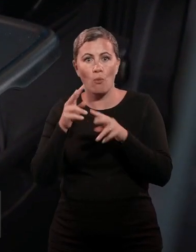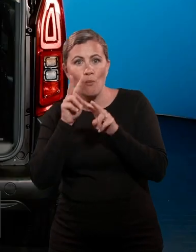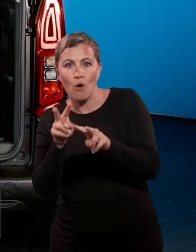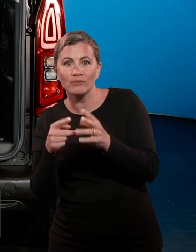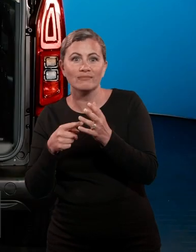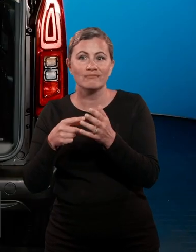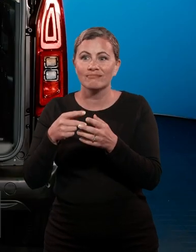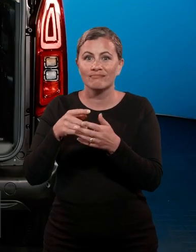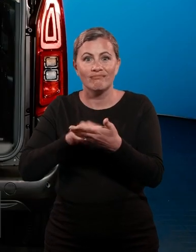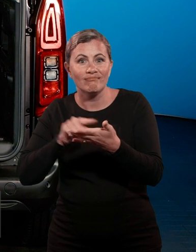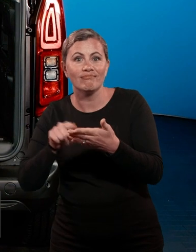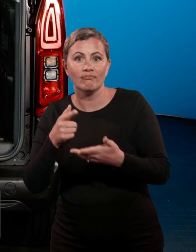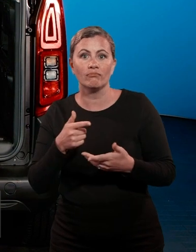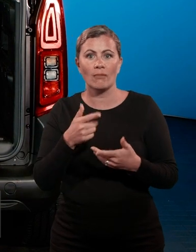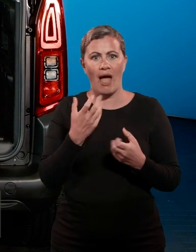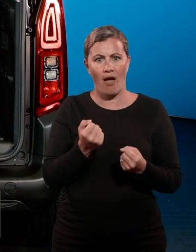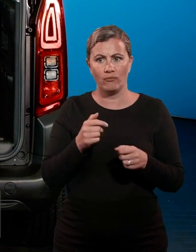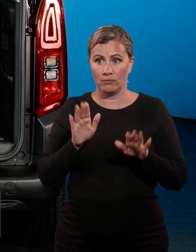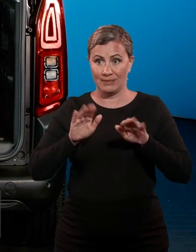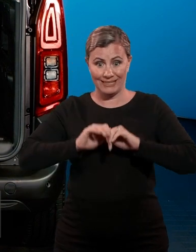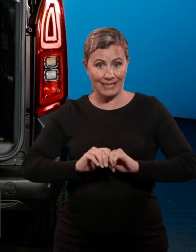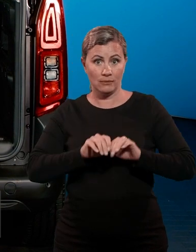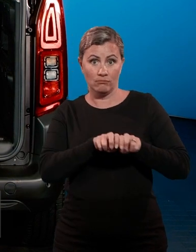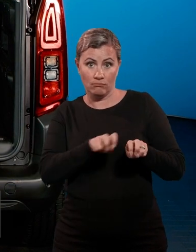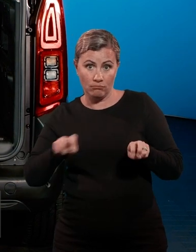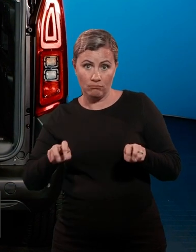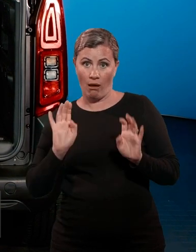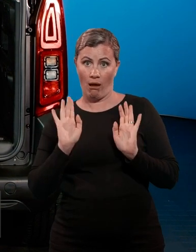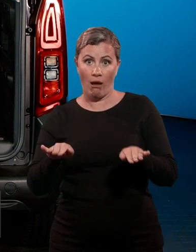versions, such as we have here, the rear seat splits 60-40.